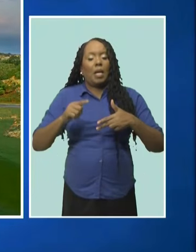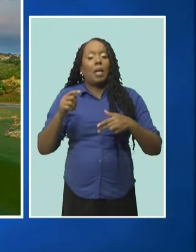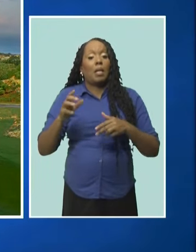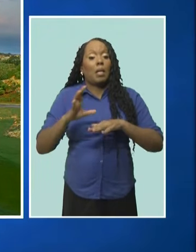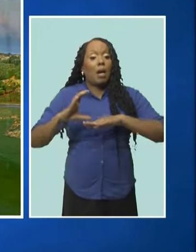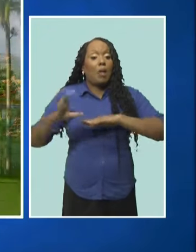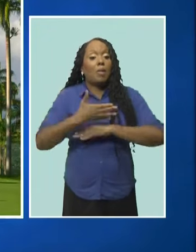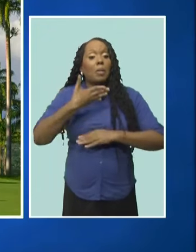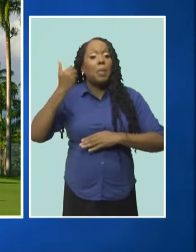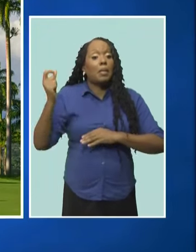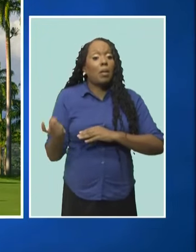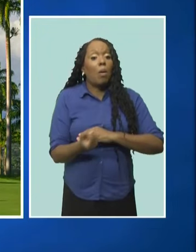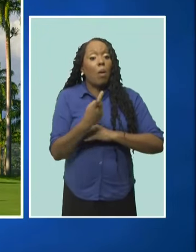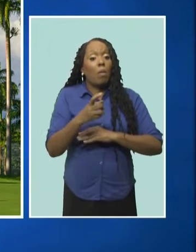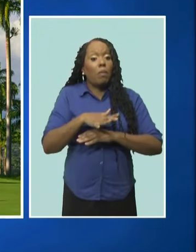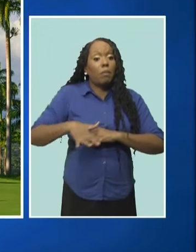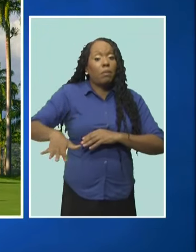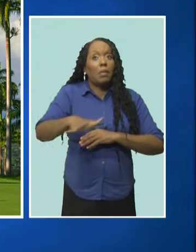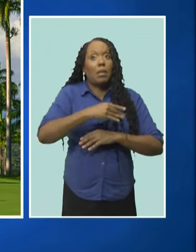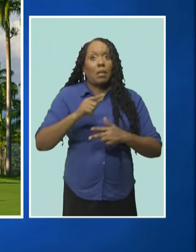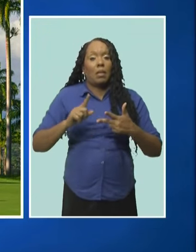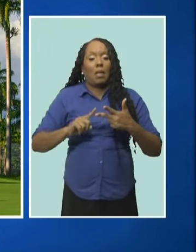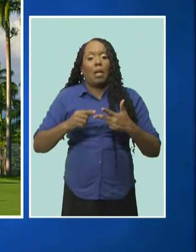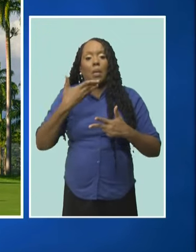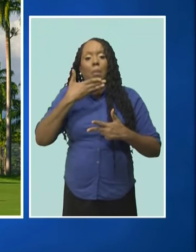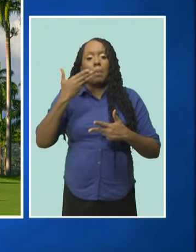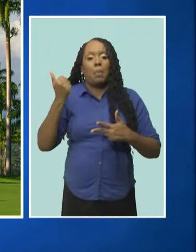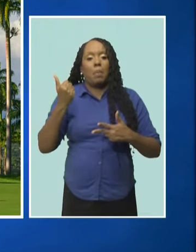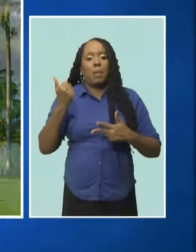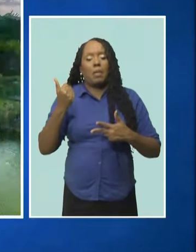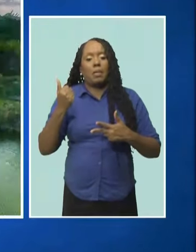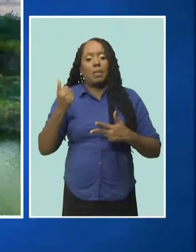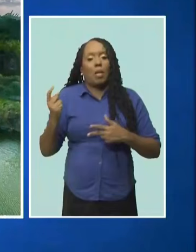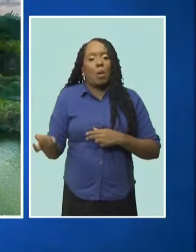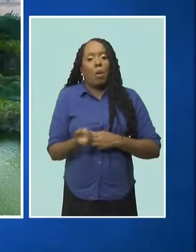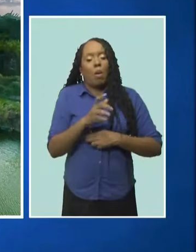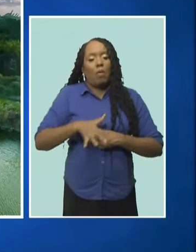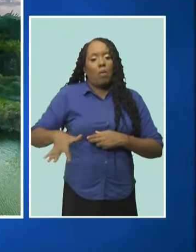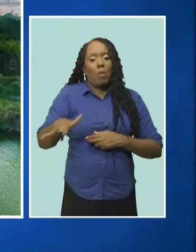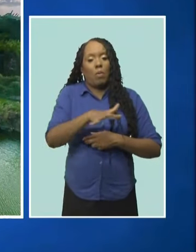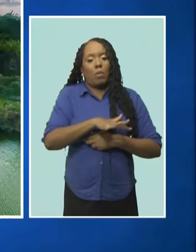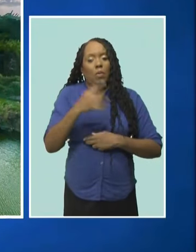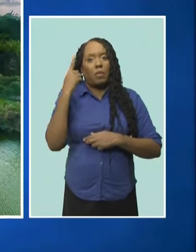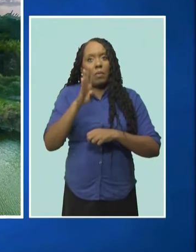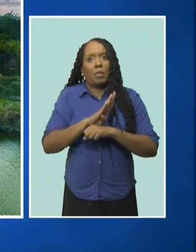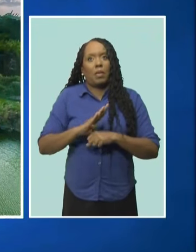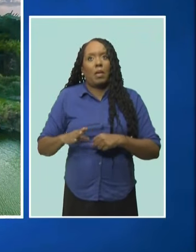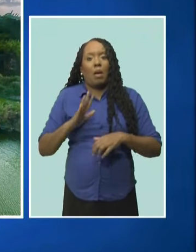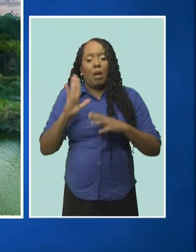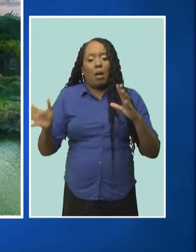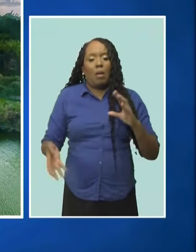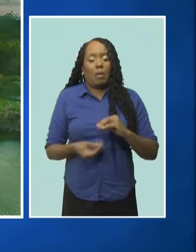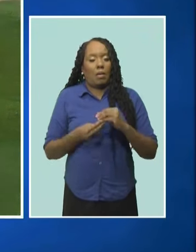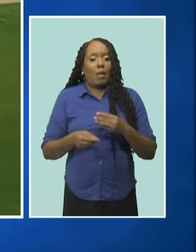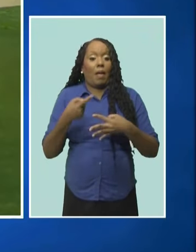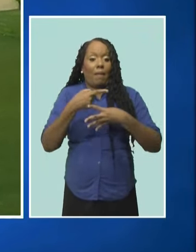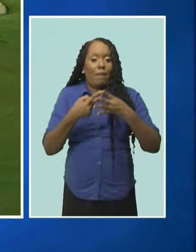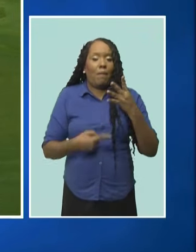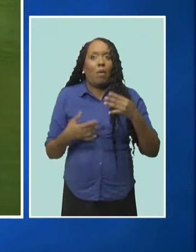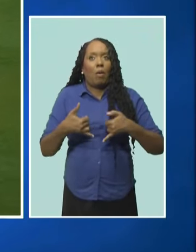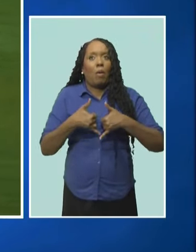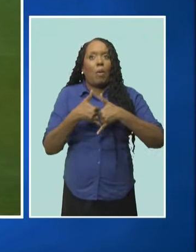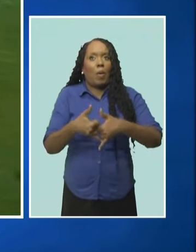Course, and Best Golf Course in Barbados. Four flushes for Barbados.